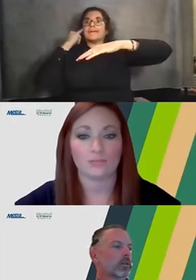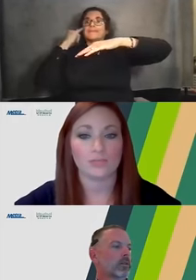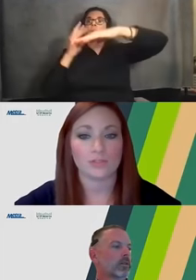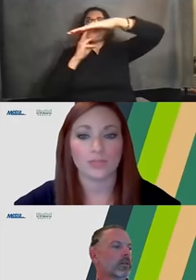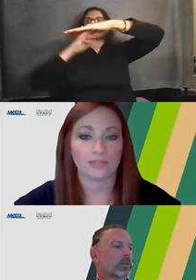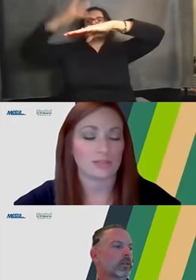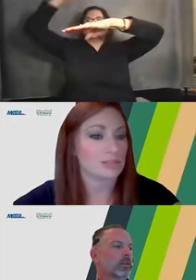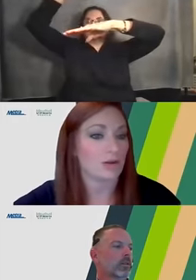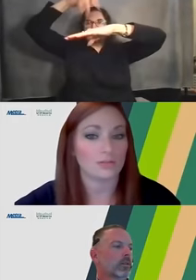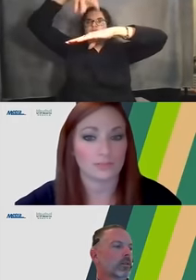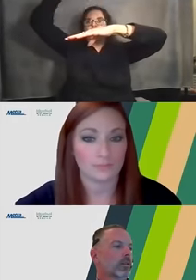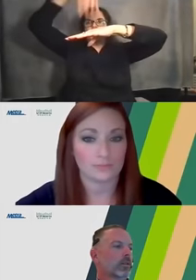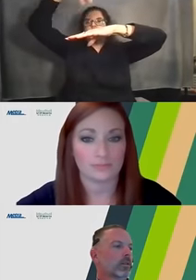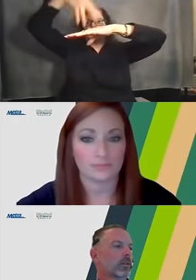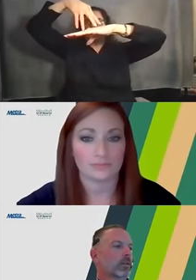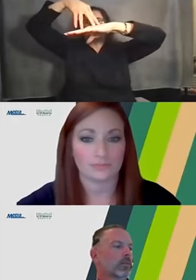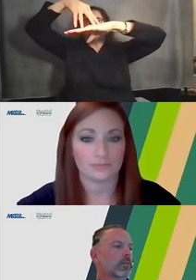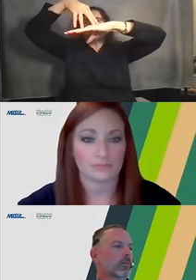to be installed?